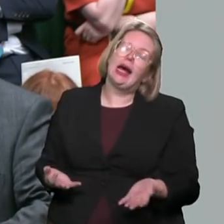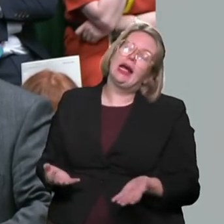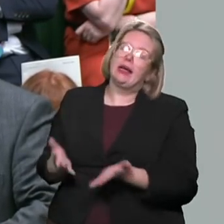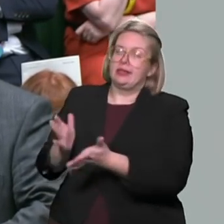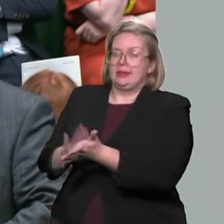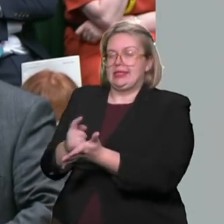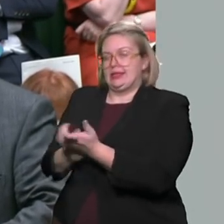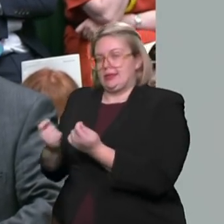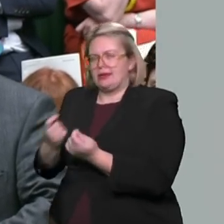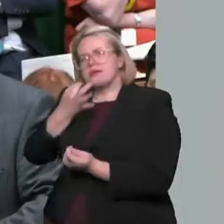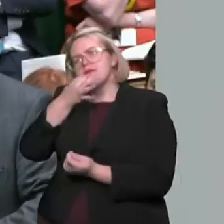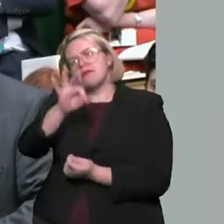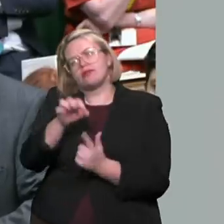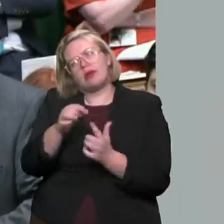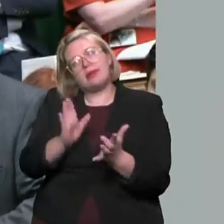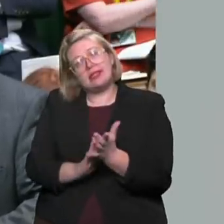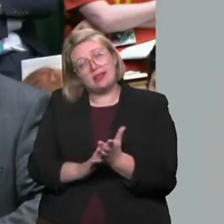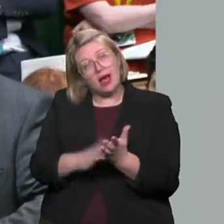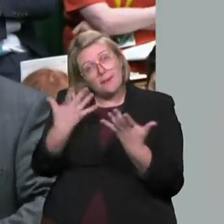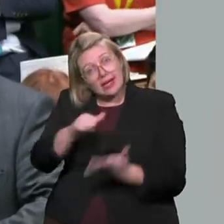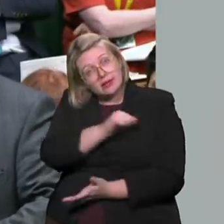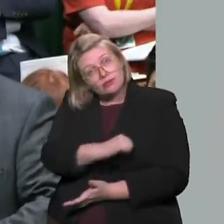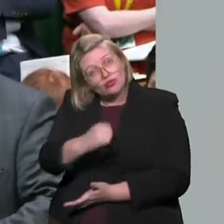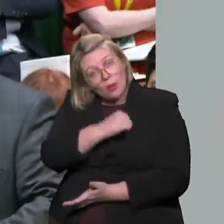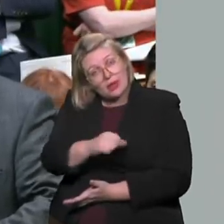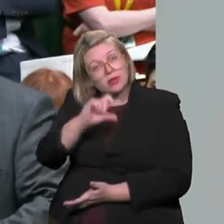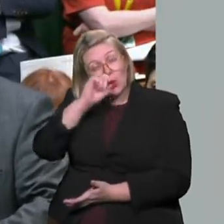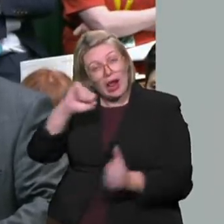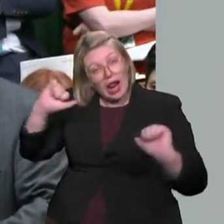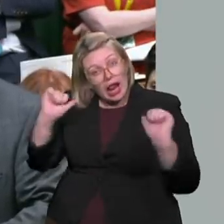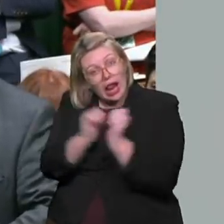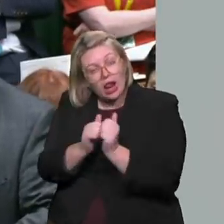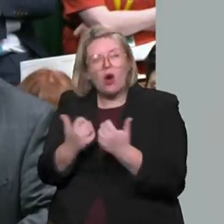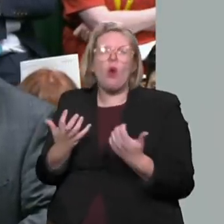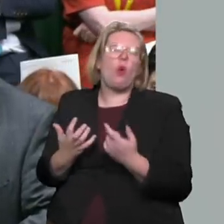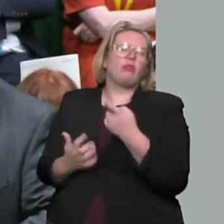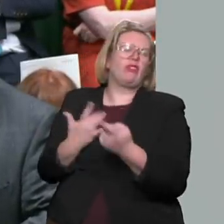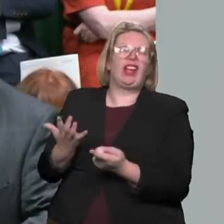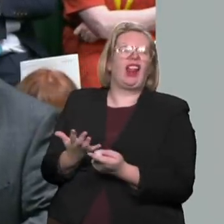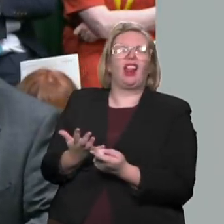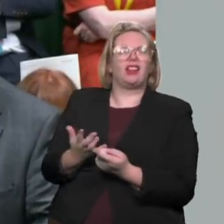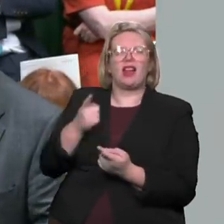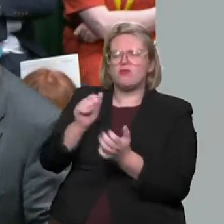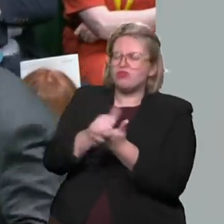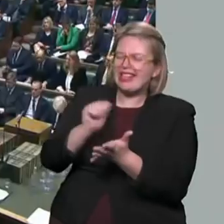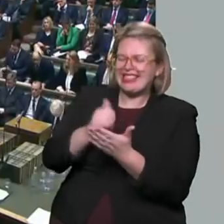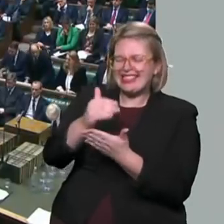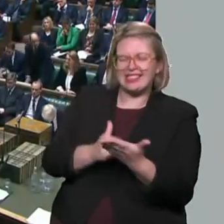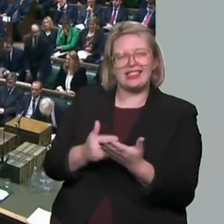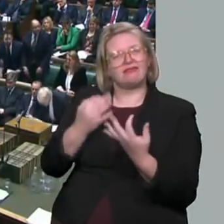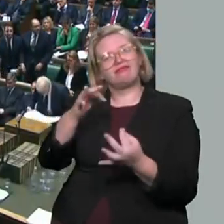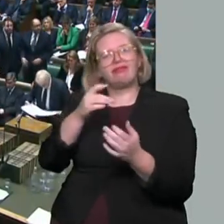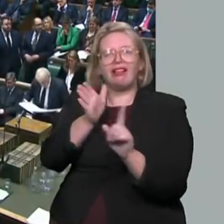finally live up to those promises, or that it is simply not worth the Tory election leaflets that they are written on?